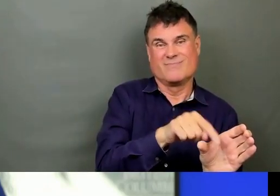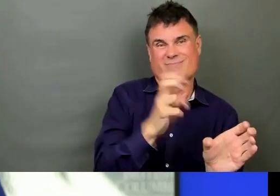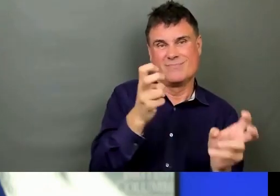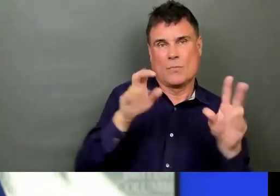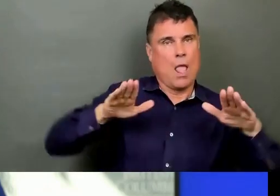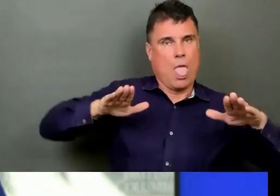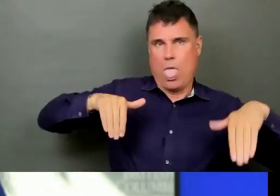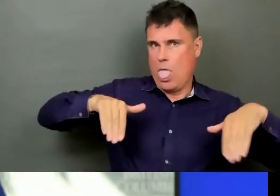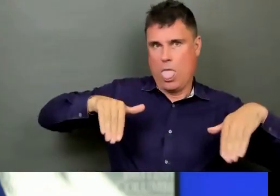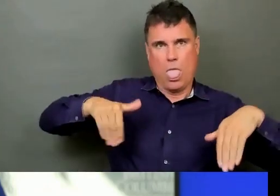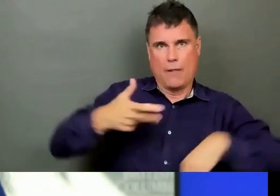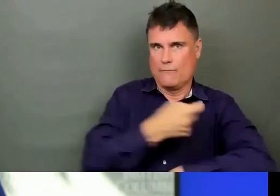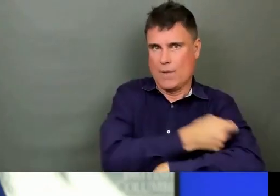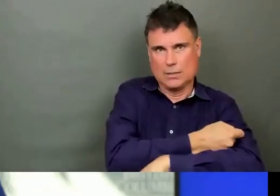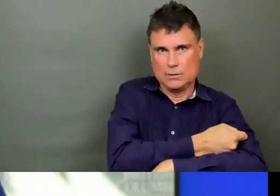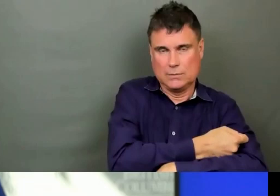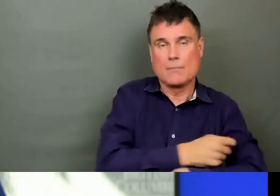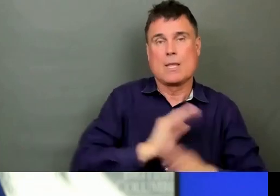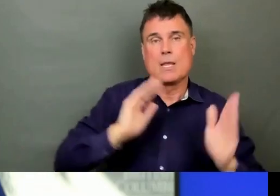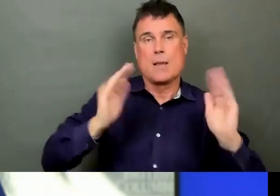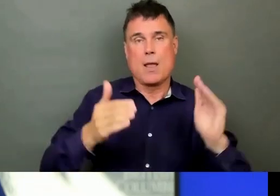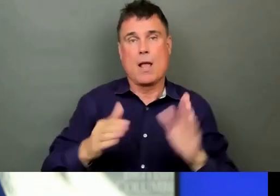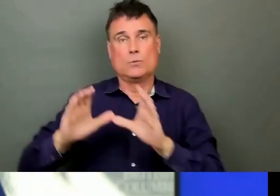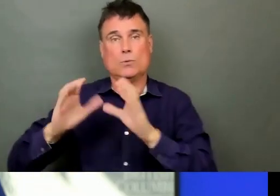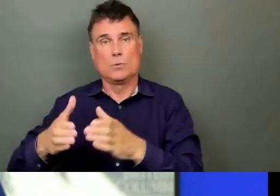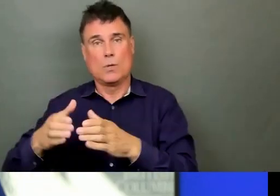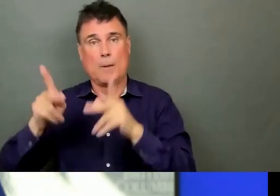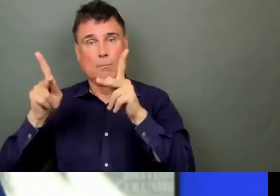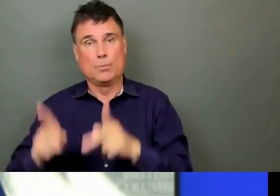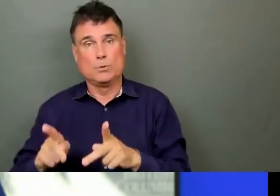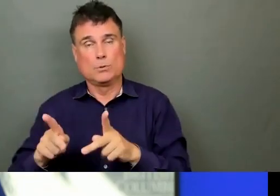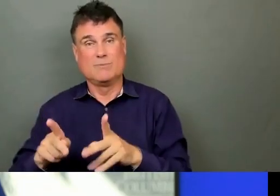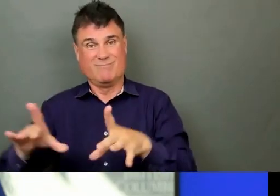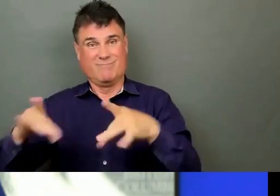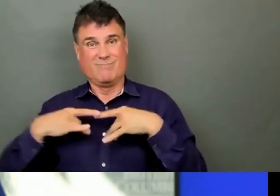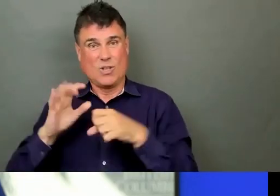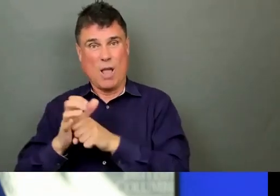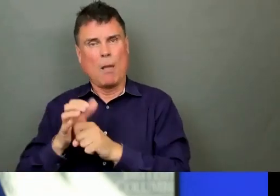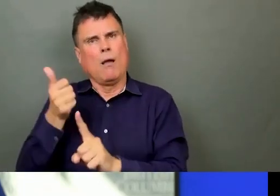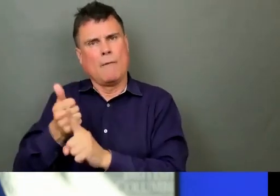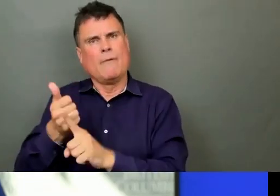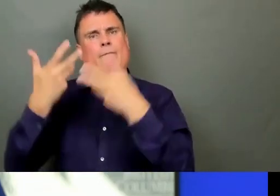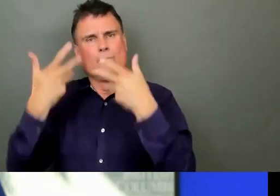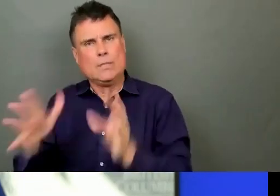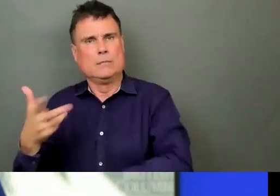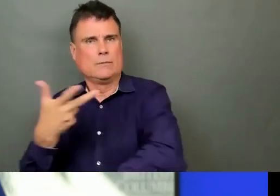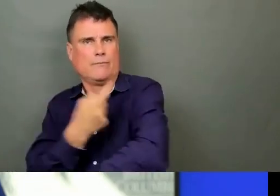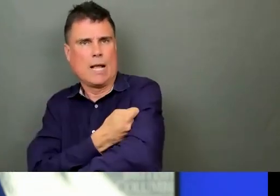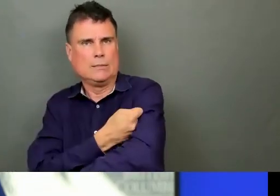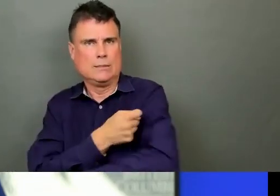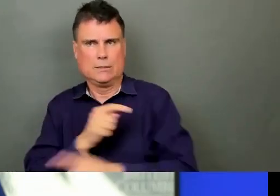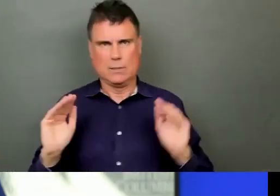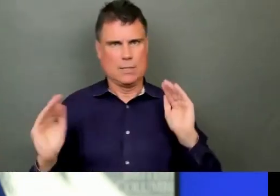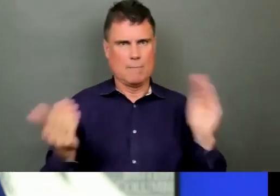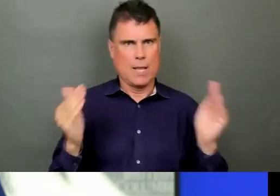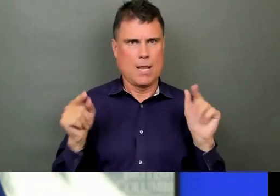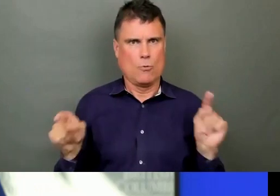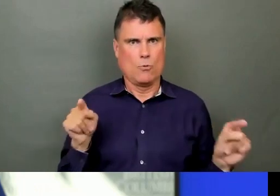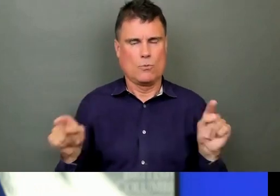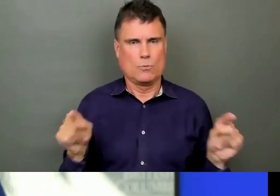importance of it? Well, Rob, we're going to continue to provide that information. It doesn't come in quite in that way. So